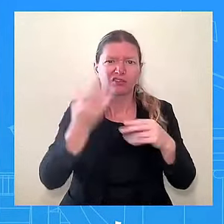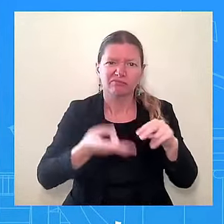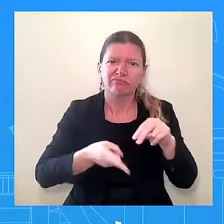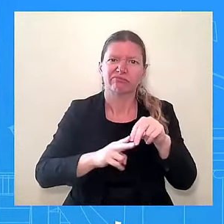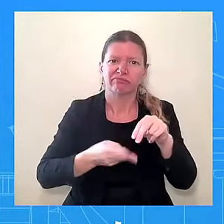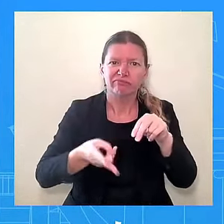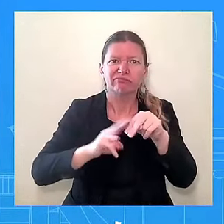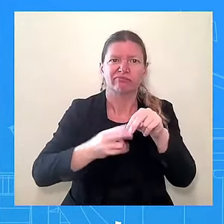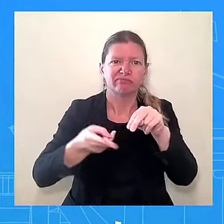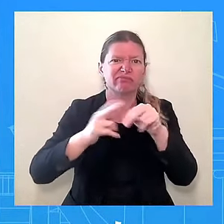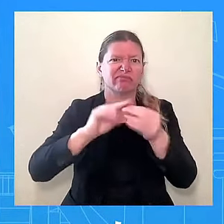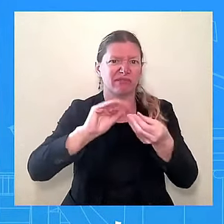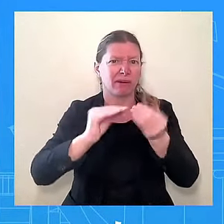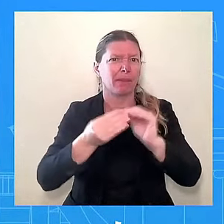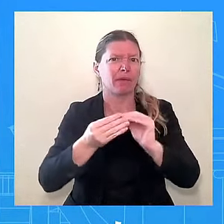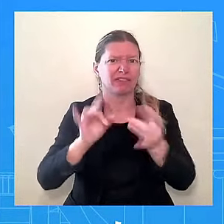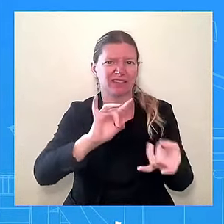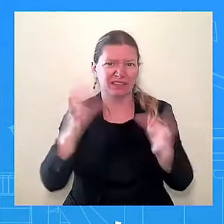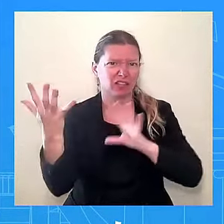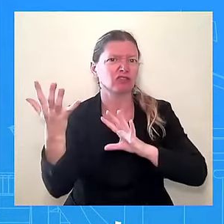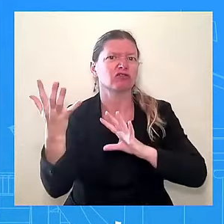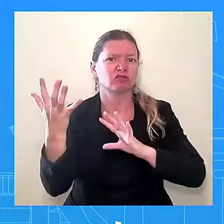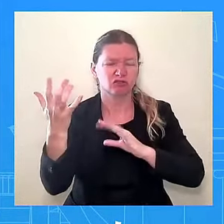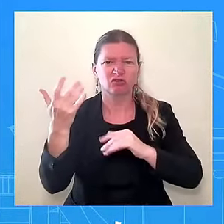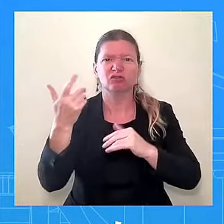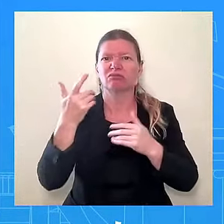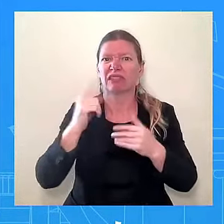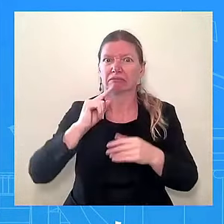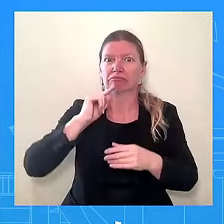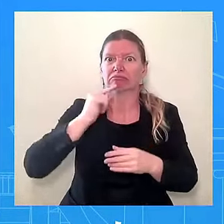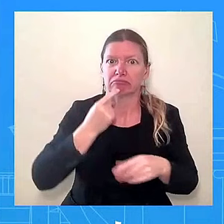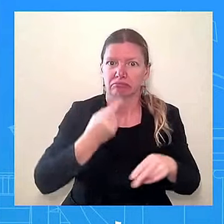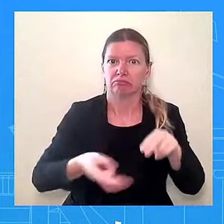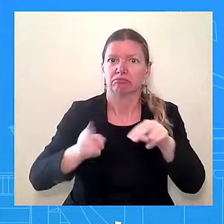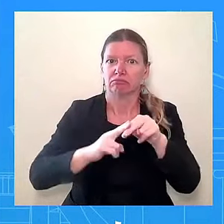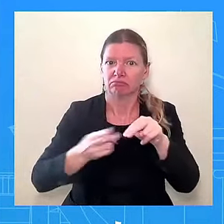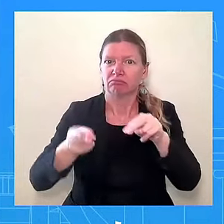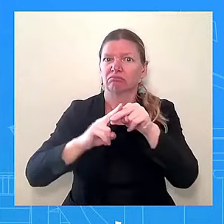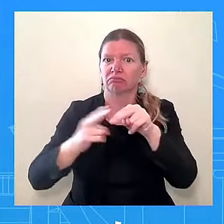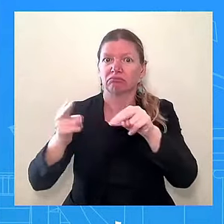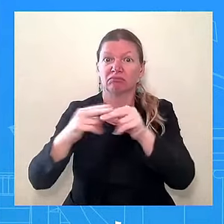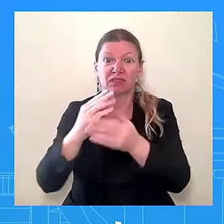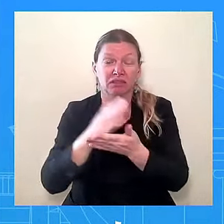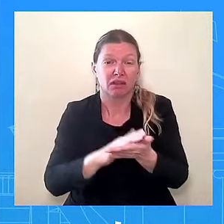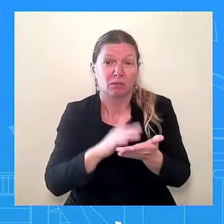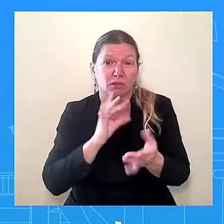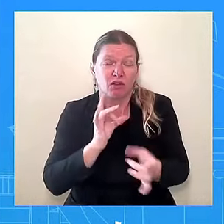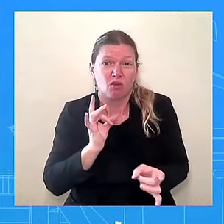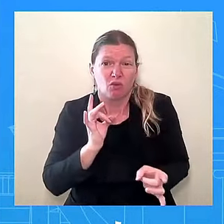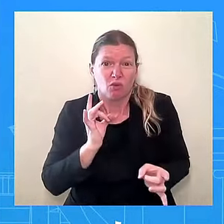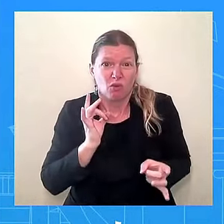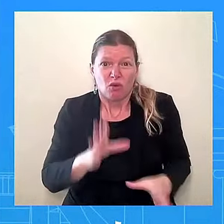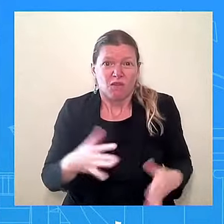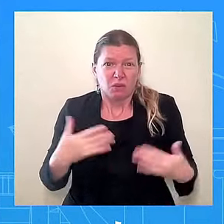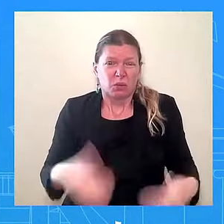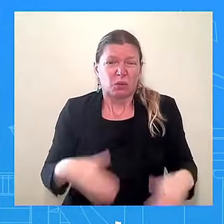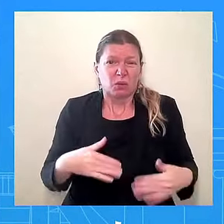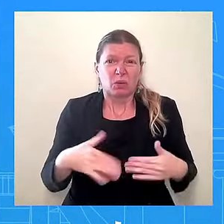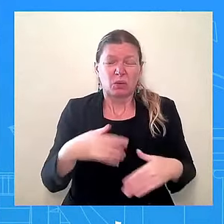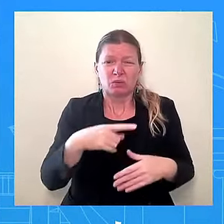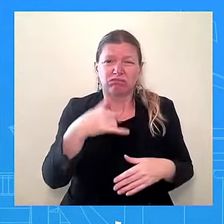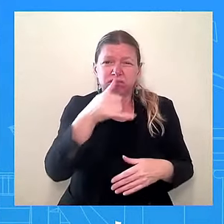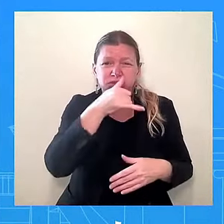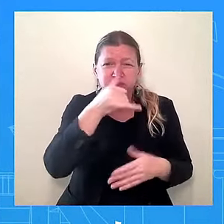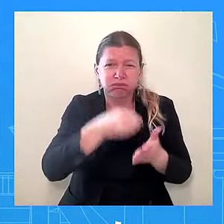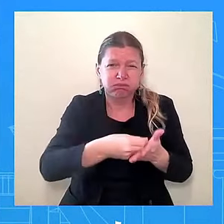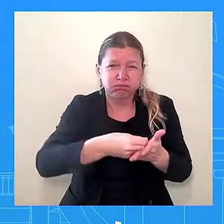extraordinarily expensive because they impact not only the ability to make a living for farmers, ranchers, and producers, and